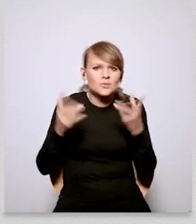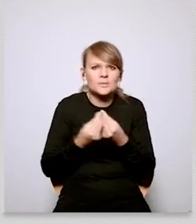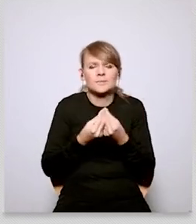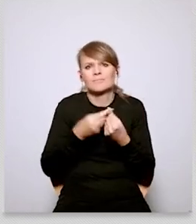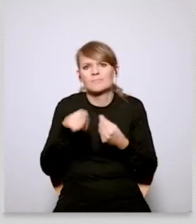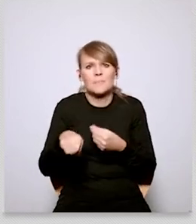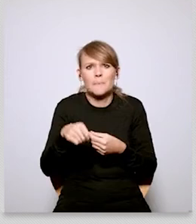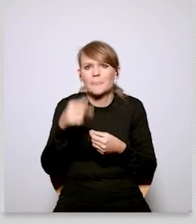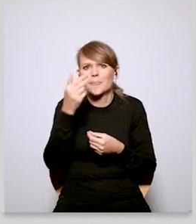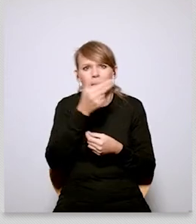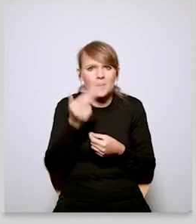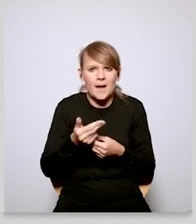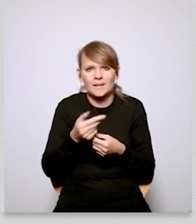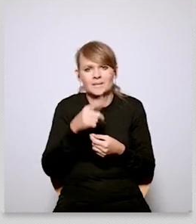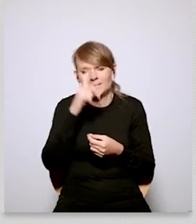so actually